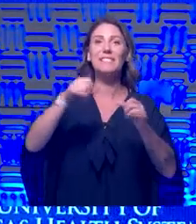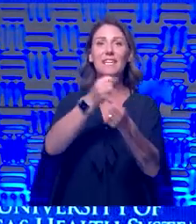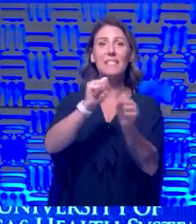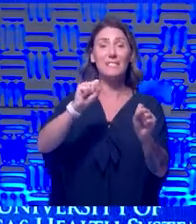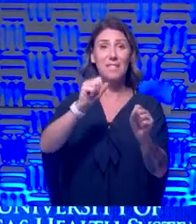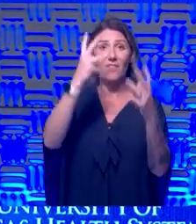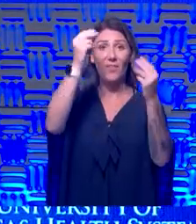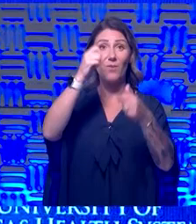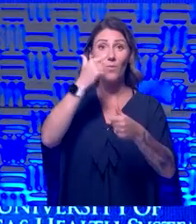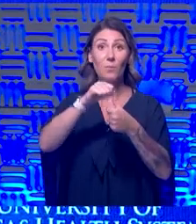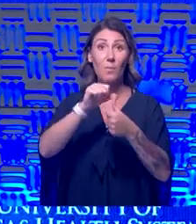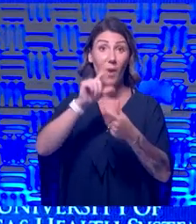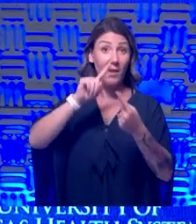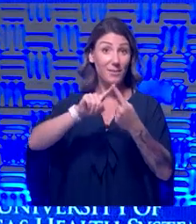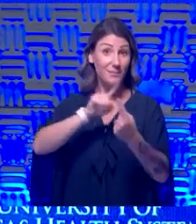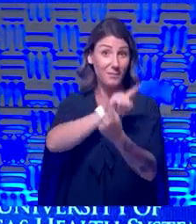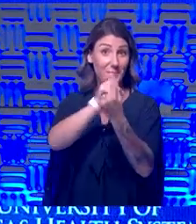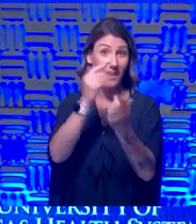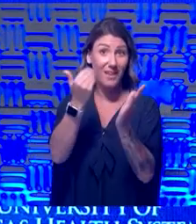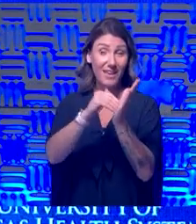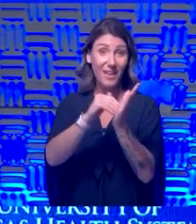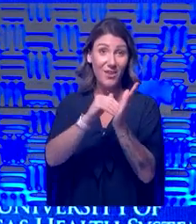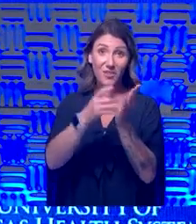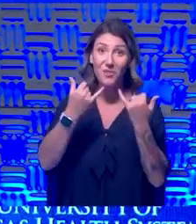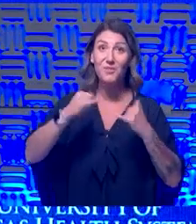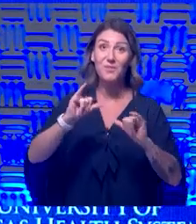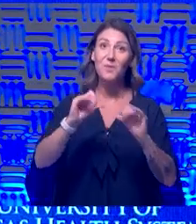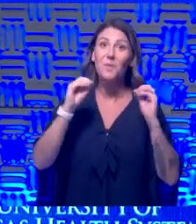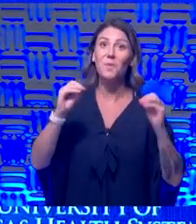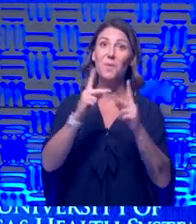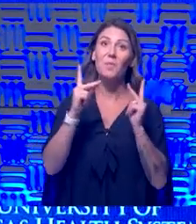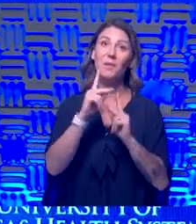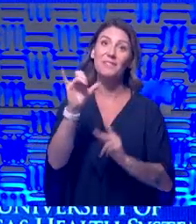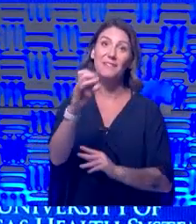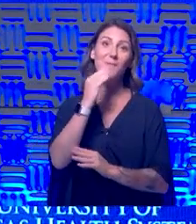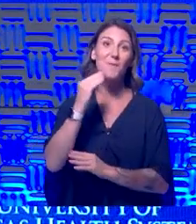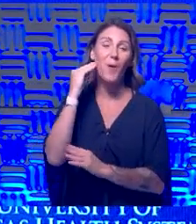And remember, until we meet again, there's still no place like home.